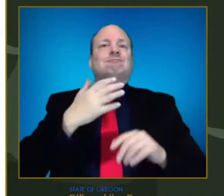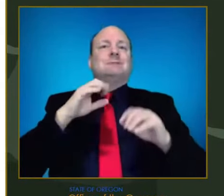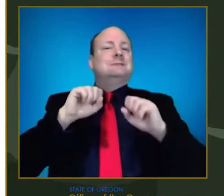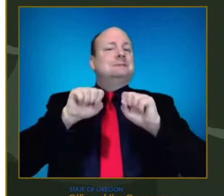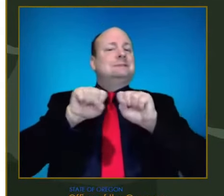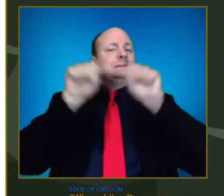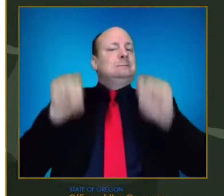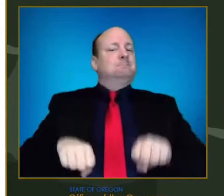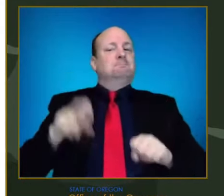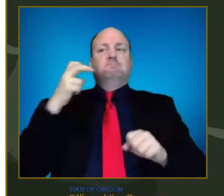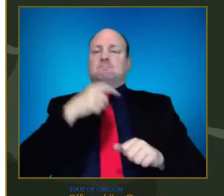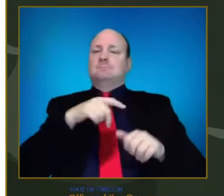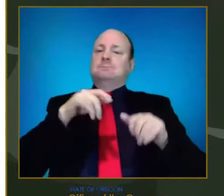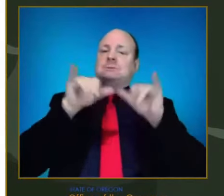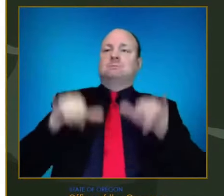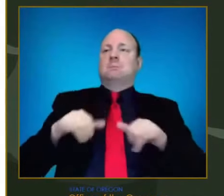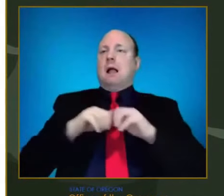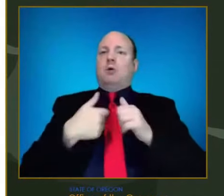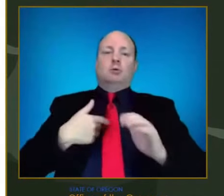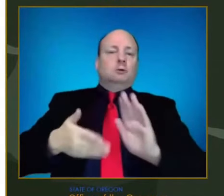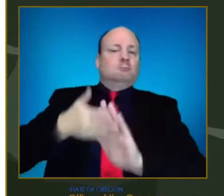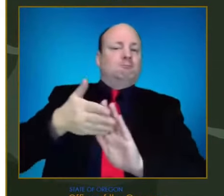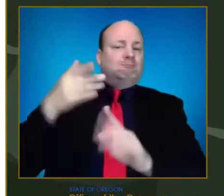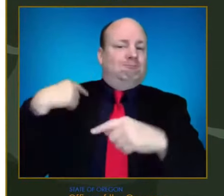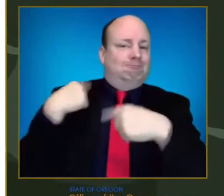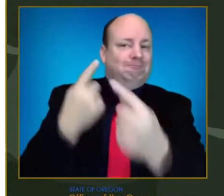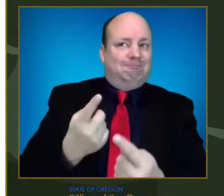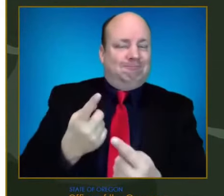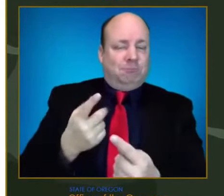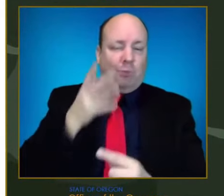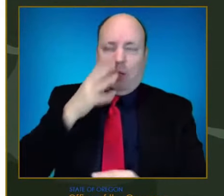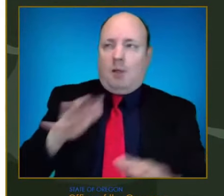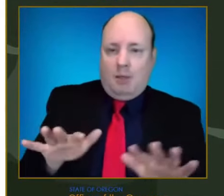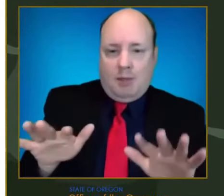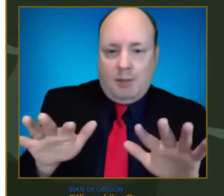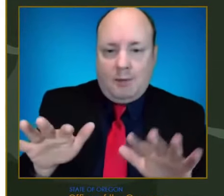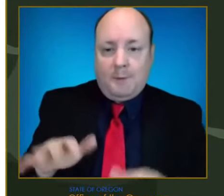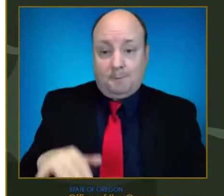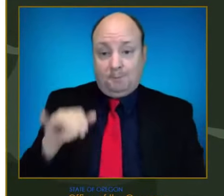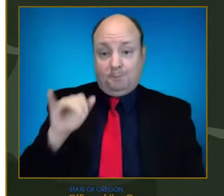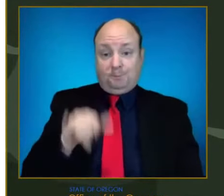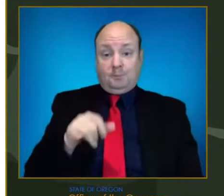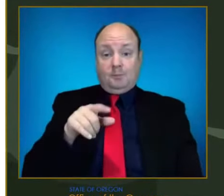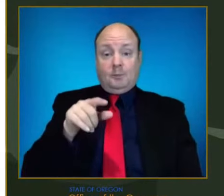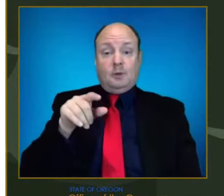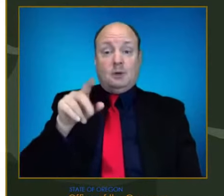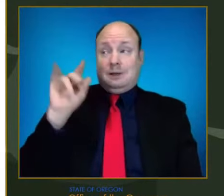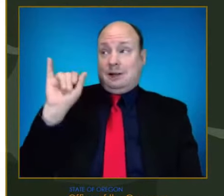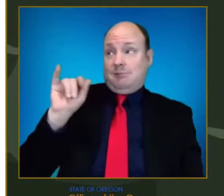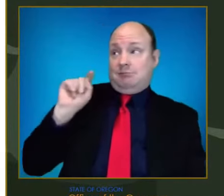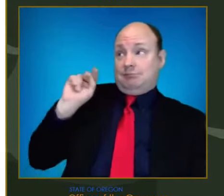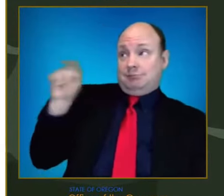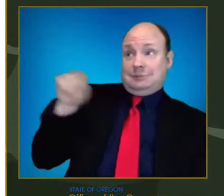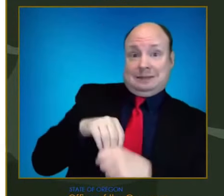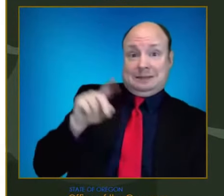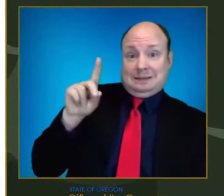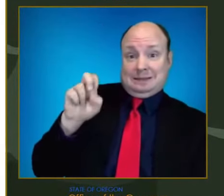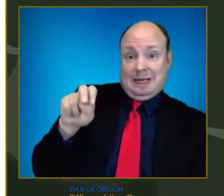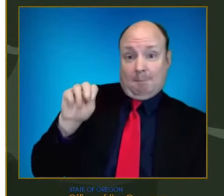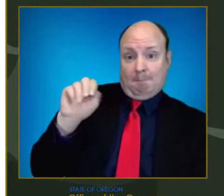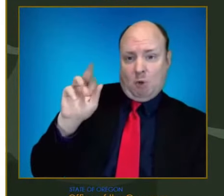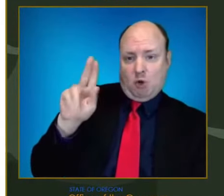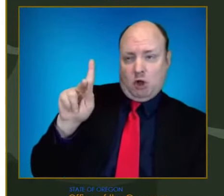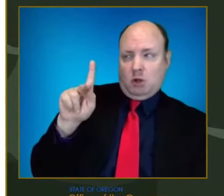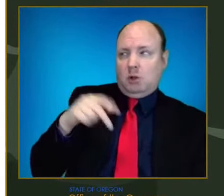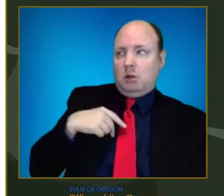I'm looking a lot at the information in Denmark and you're welcome to as well. Um, the information we're seeing is that indeed people